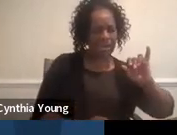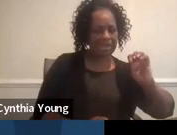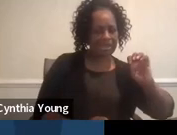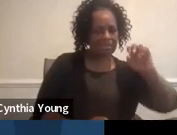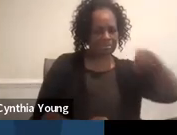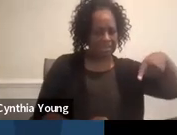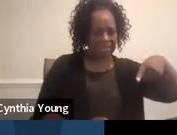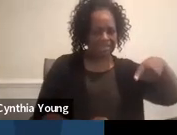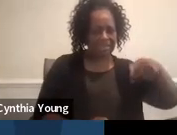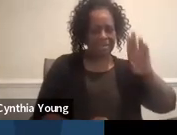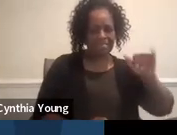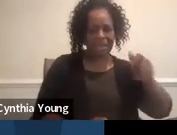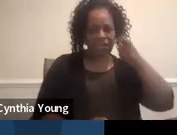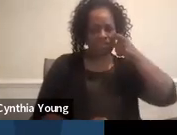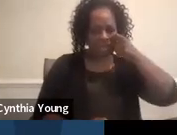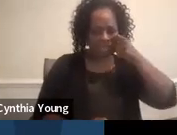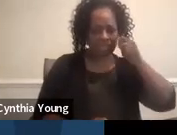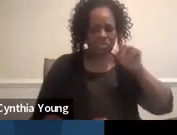race or ethnicity.